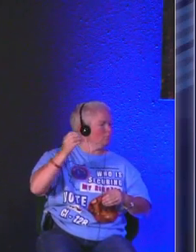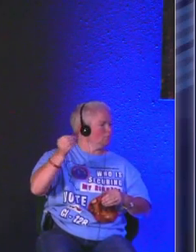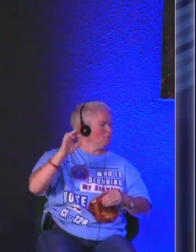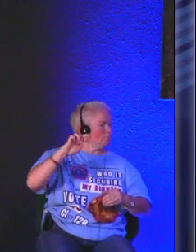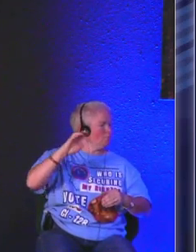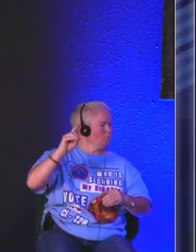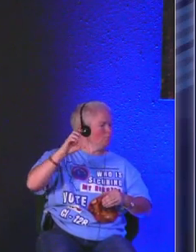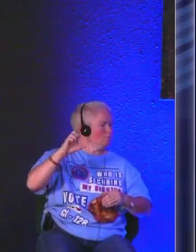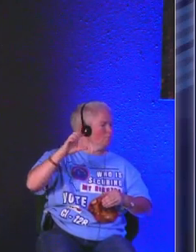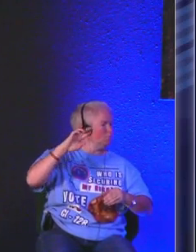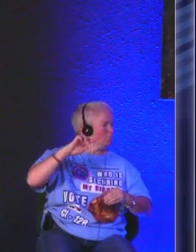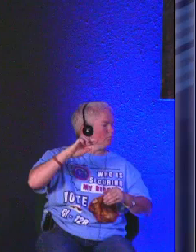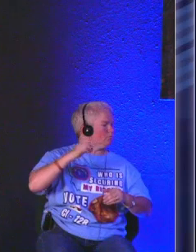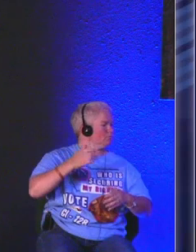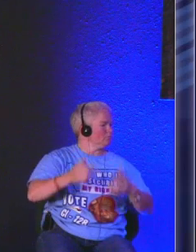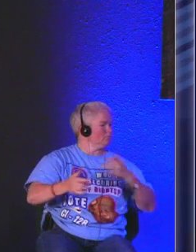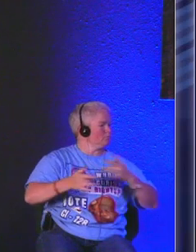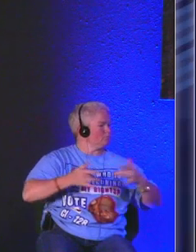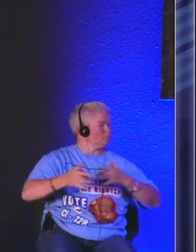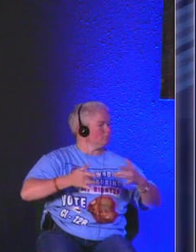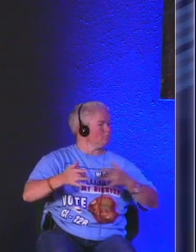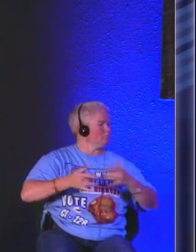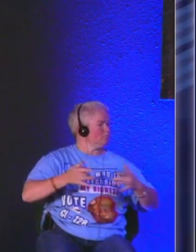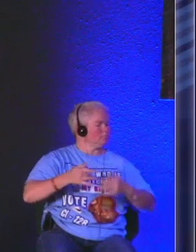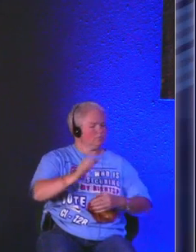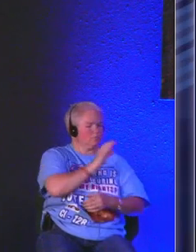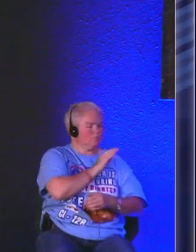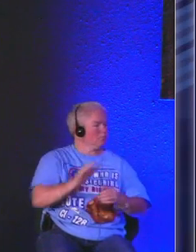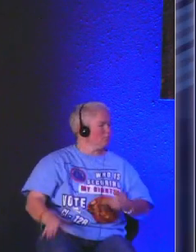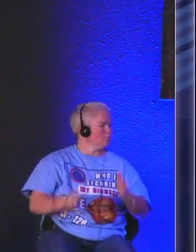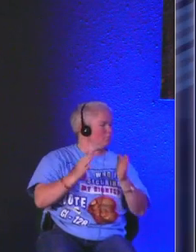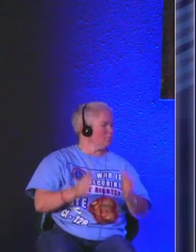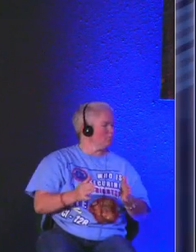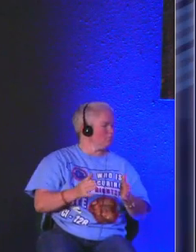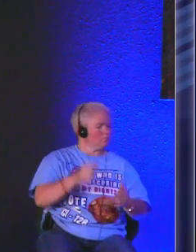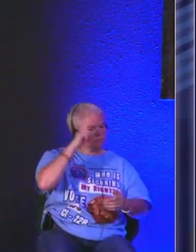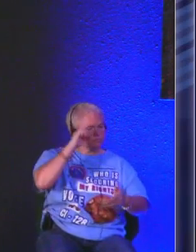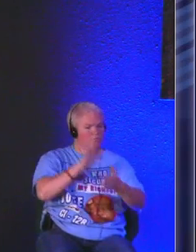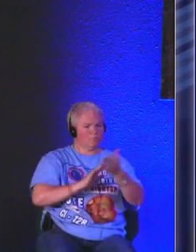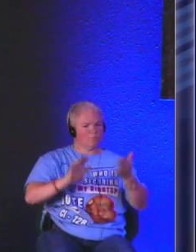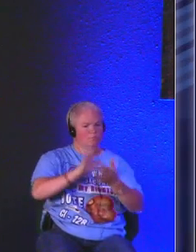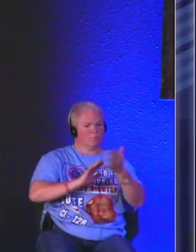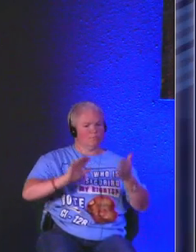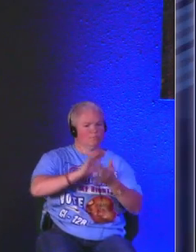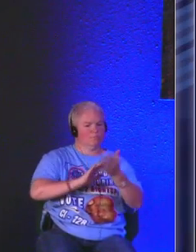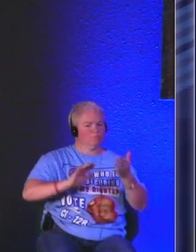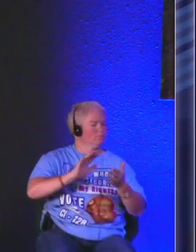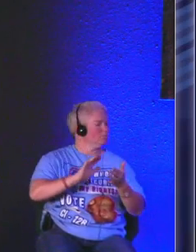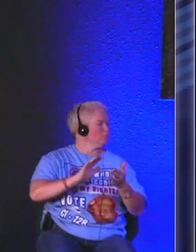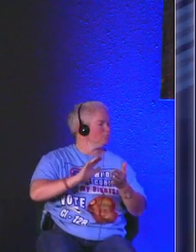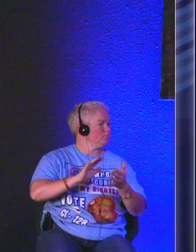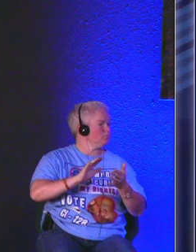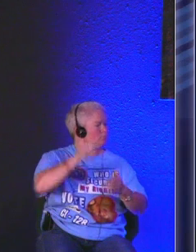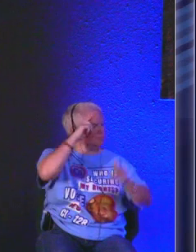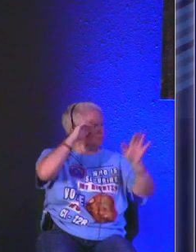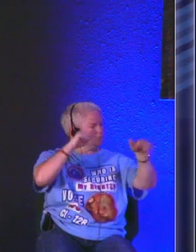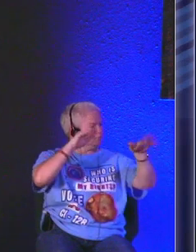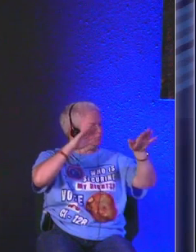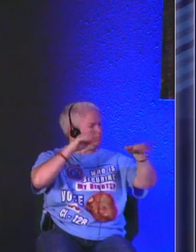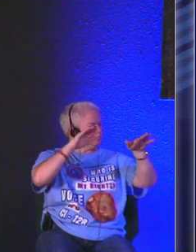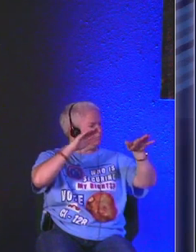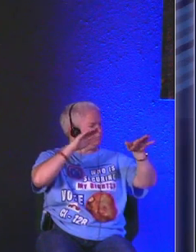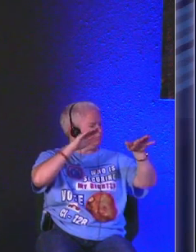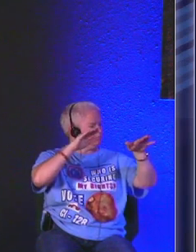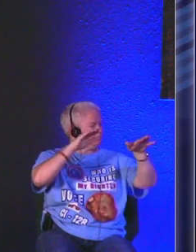you know that it's a time of excitement but even for the Christian it's a time of confusion it's a time of